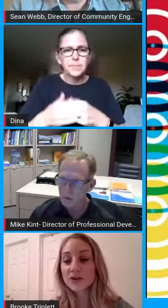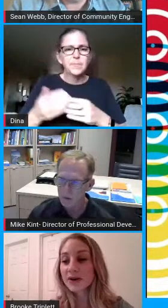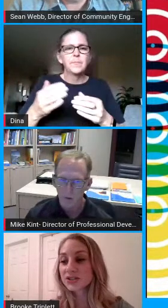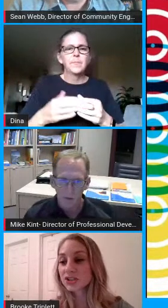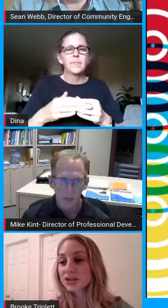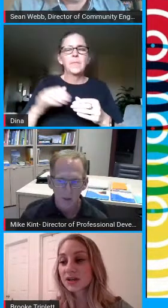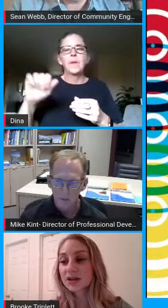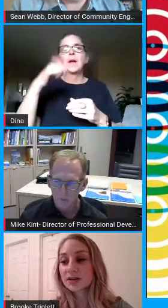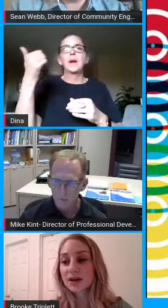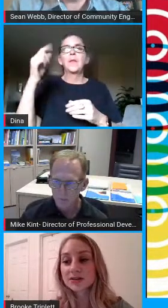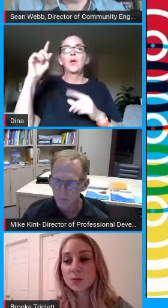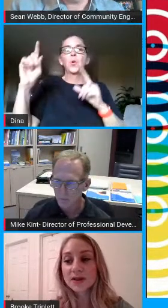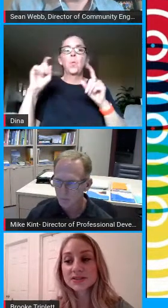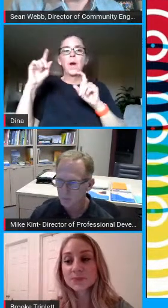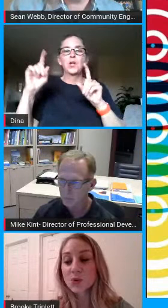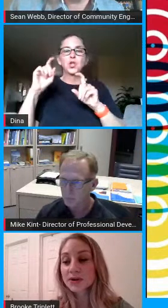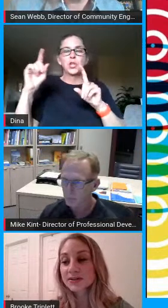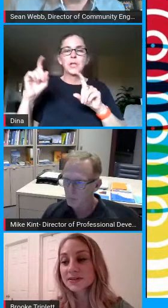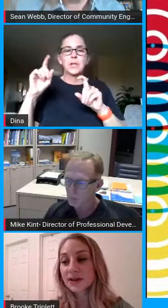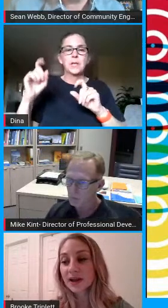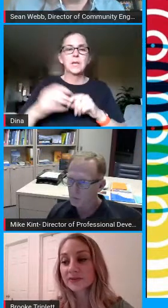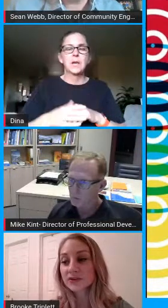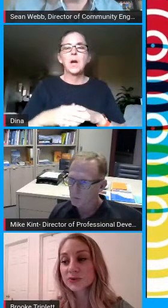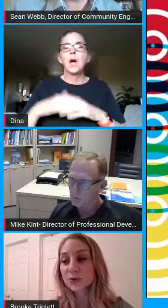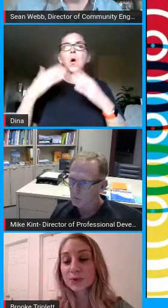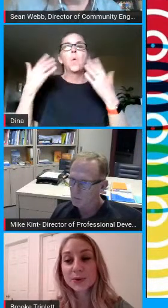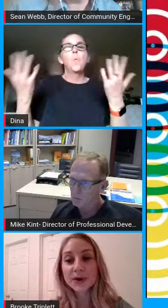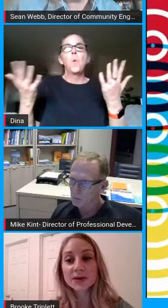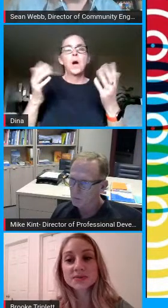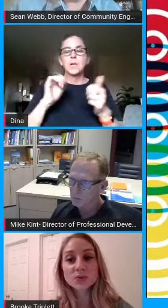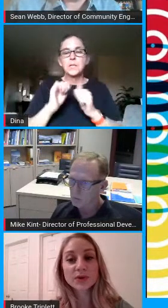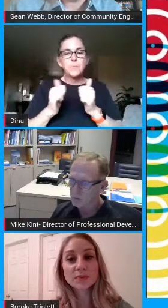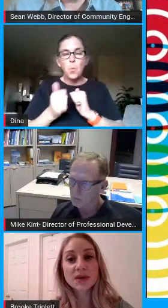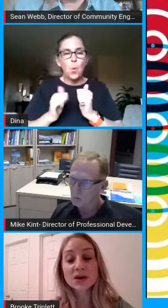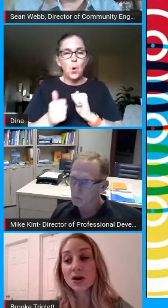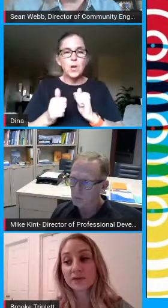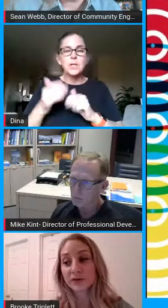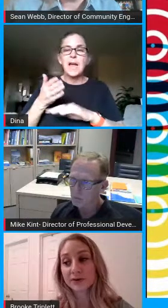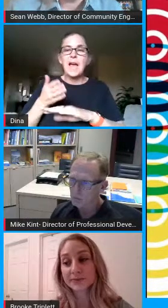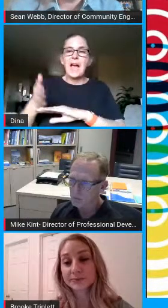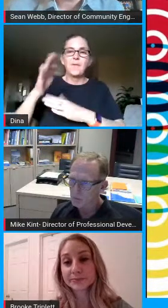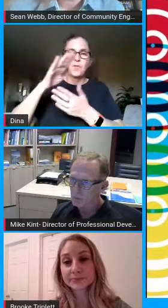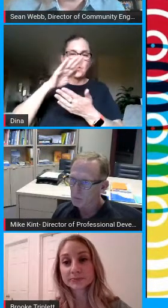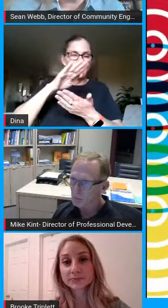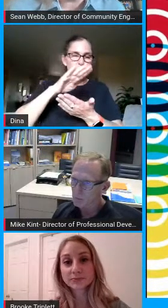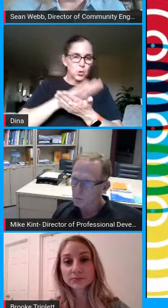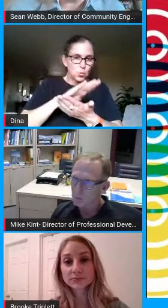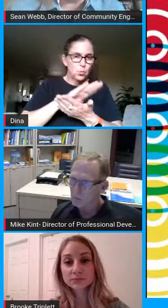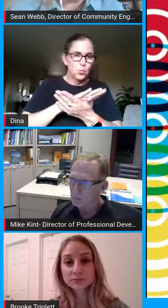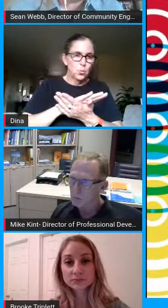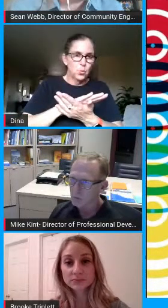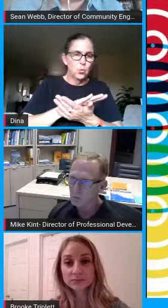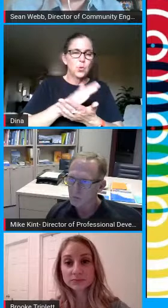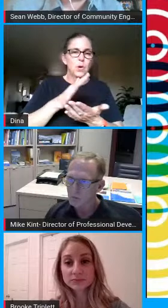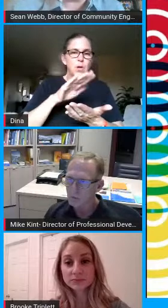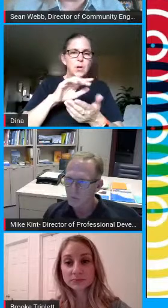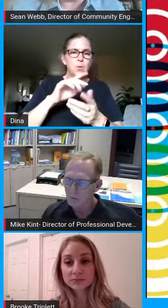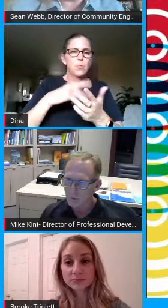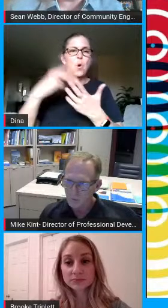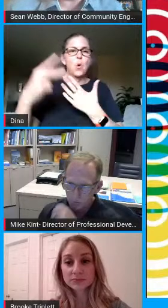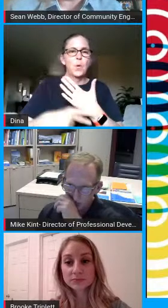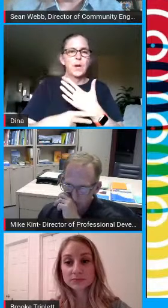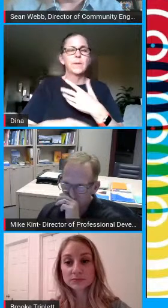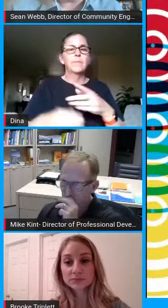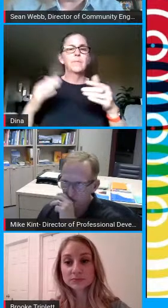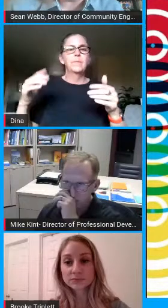another question and that's what sports and after school programs will be offered okay um i can tell you